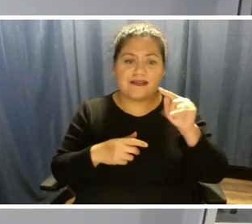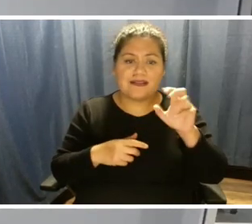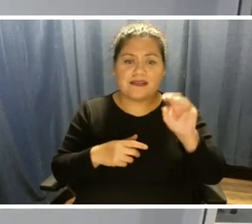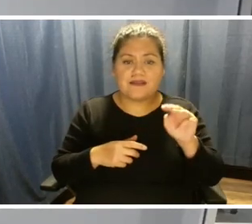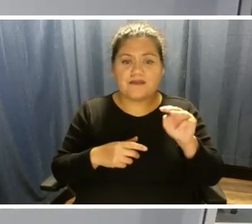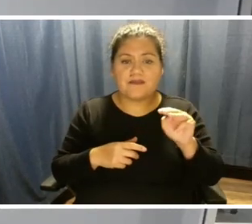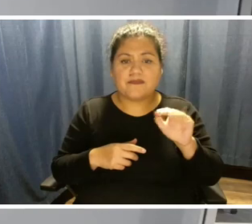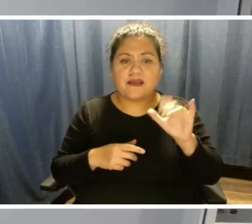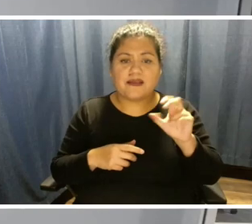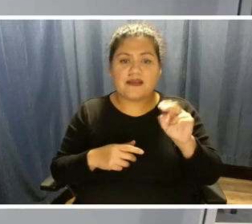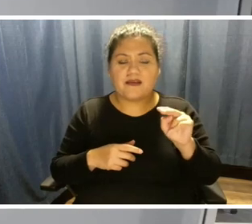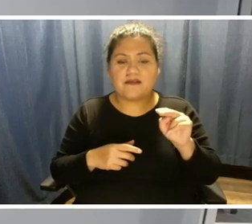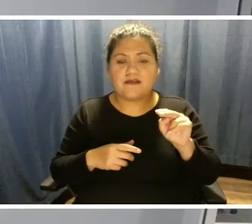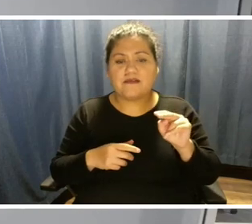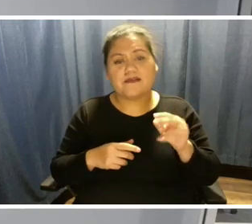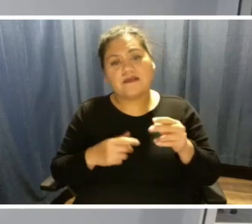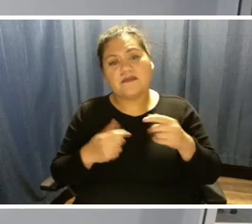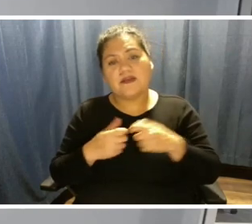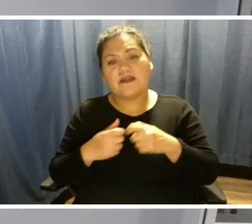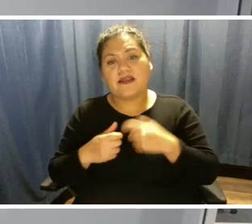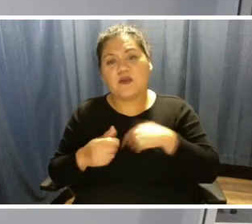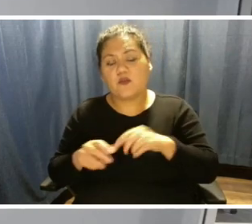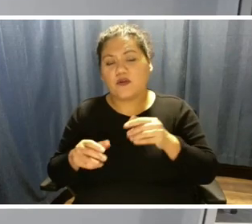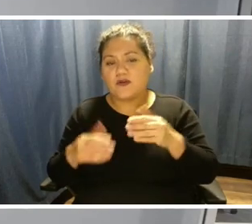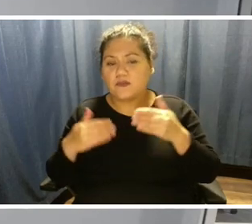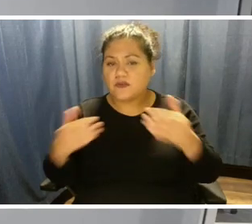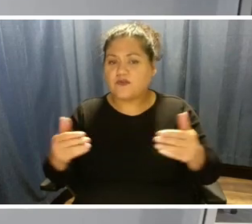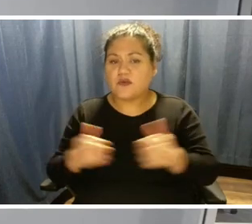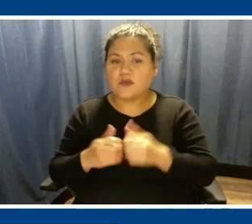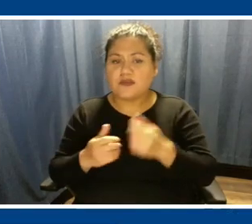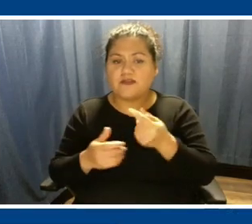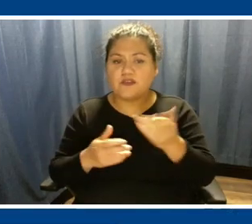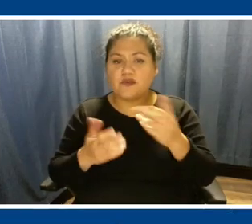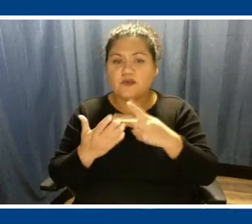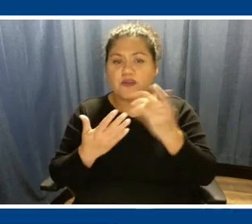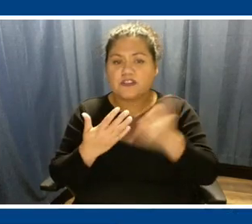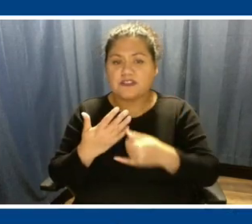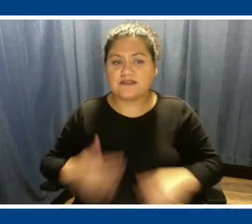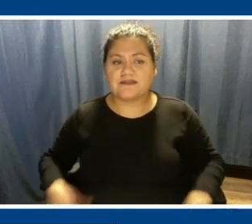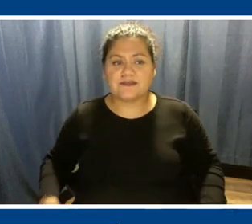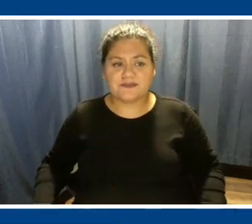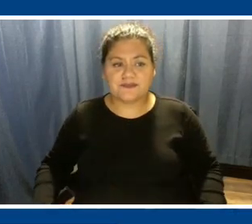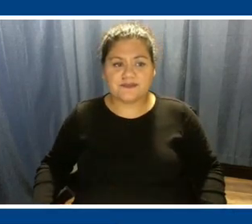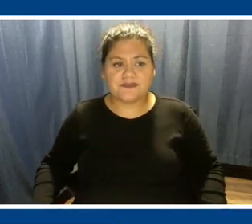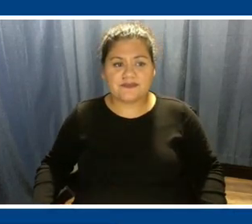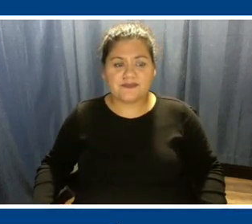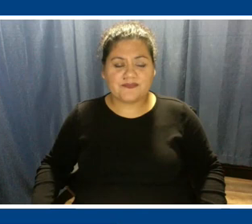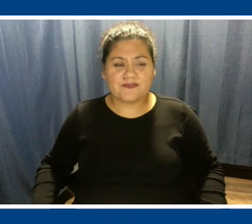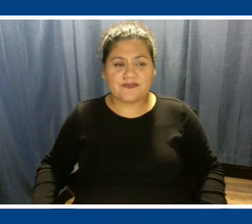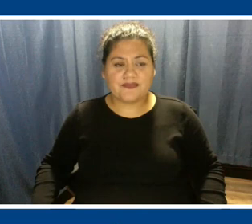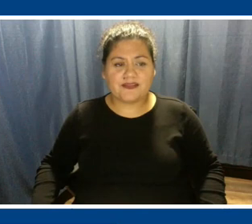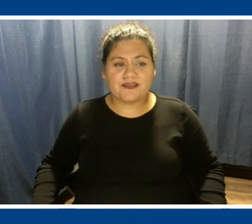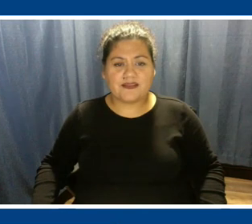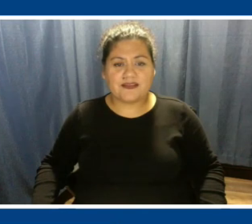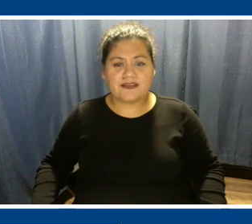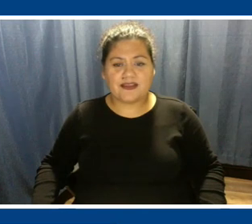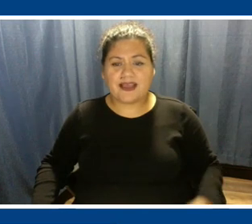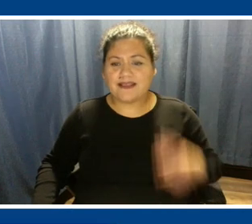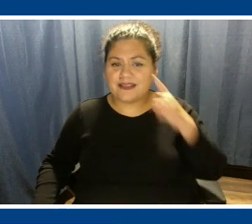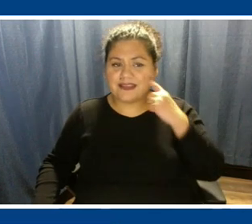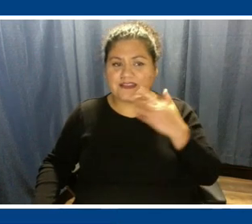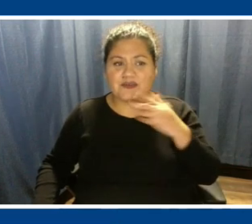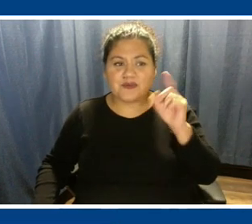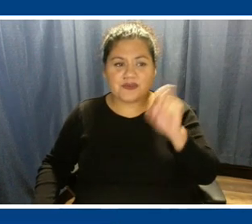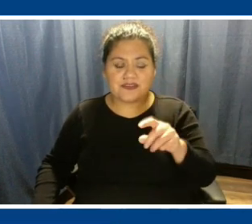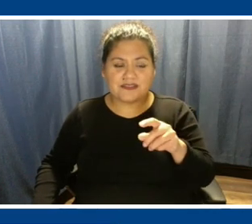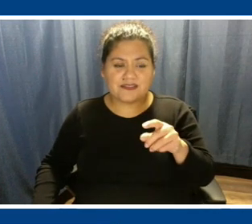are moving forward, as I said, with a couple of projects. All right. Ben, I'm not going to let you off the hook because I think this is a good time also